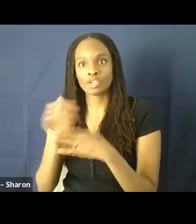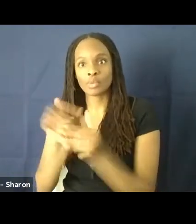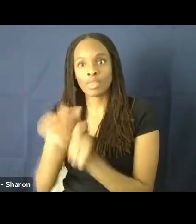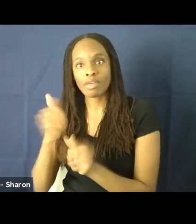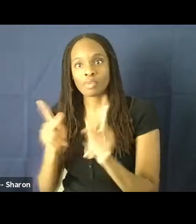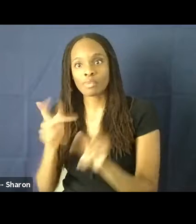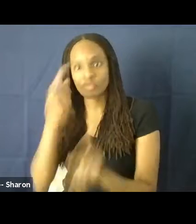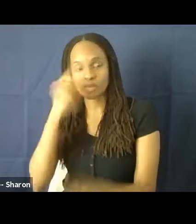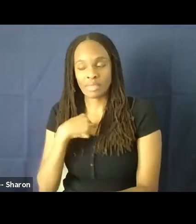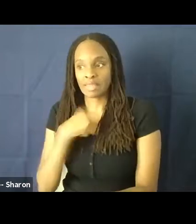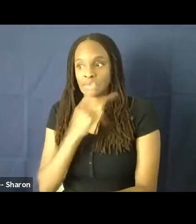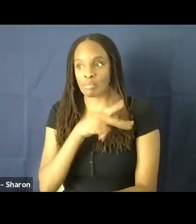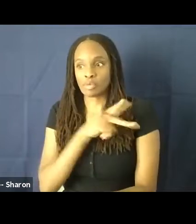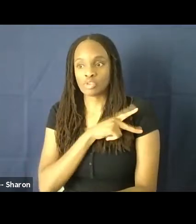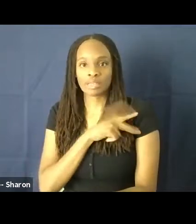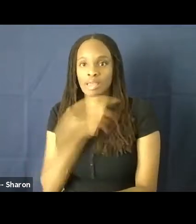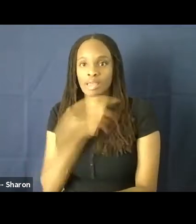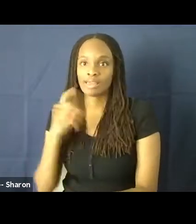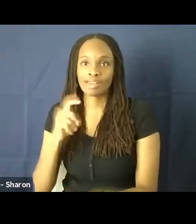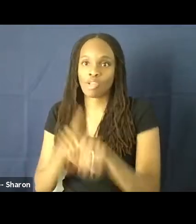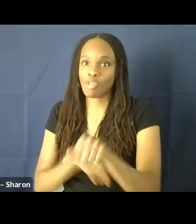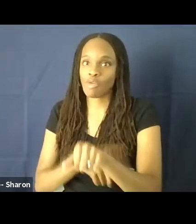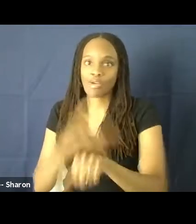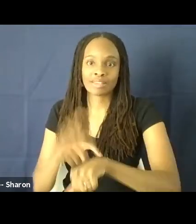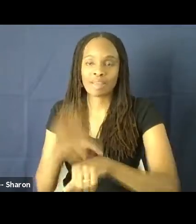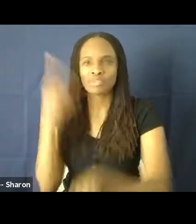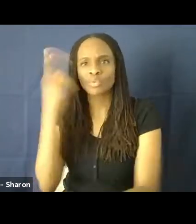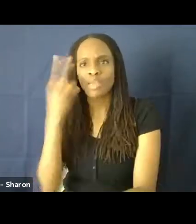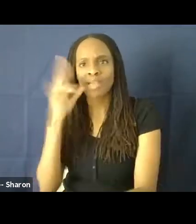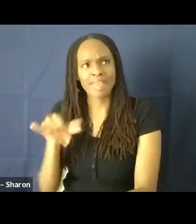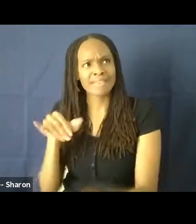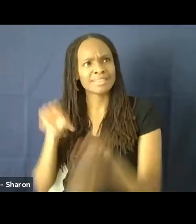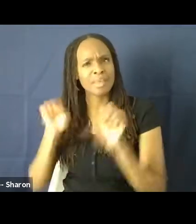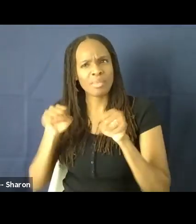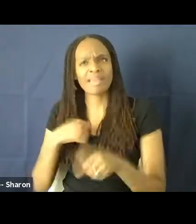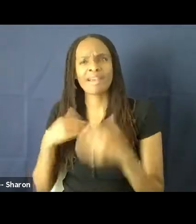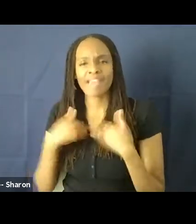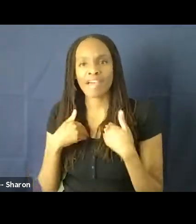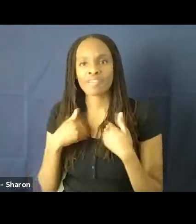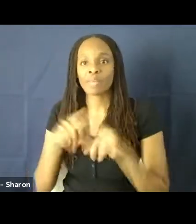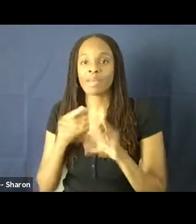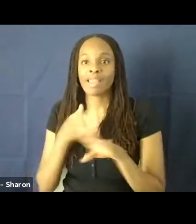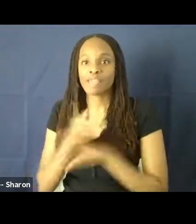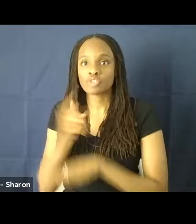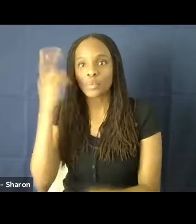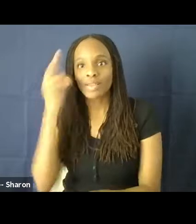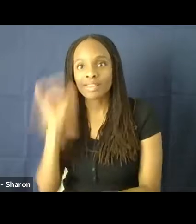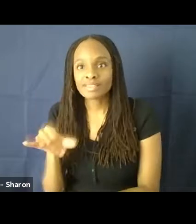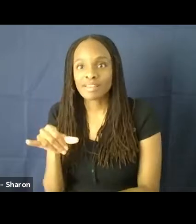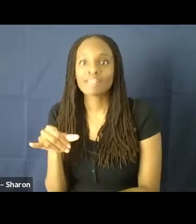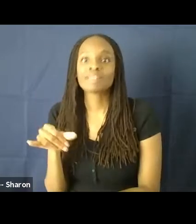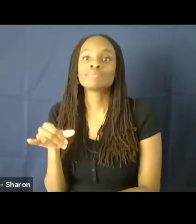long time to realize that this was an ability that I had. But once you do realize it, it's